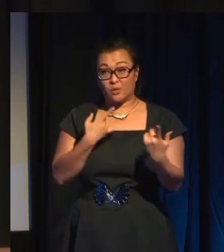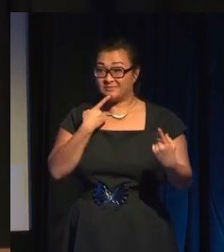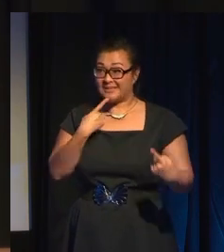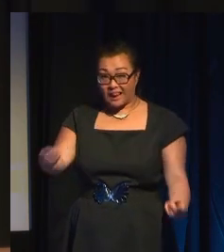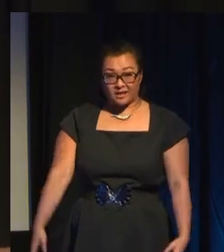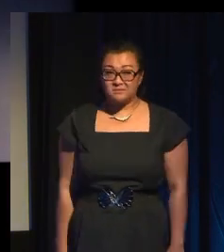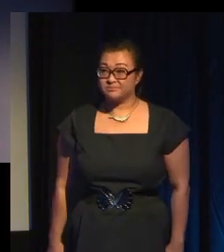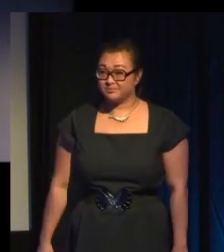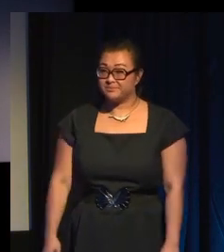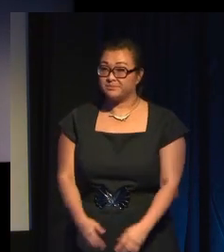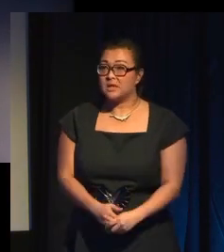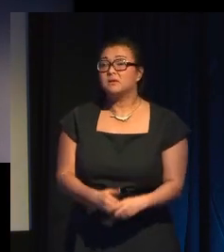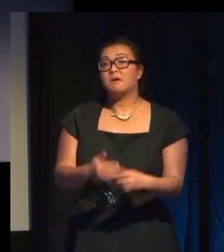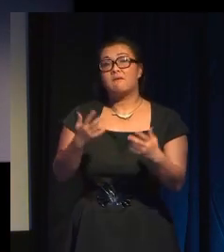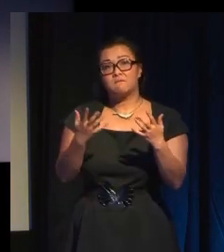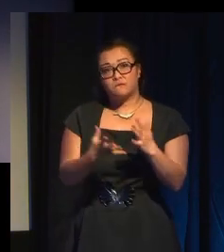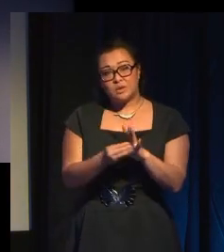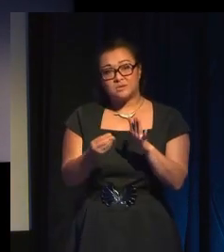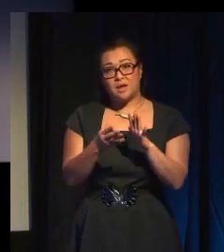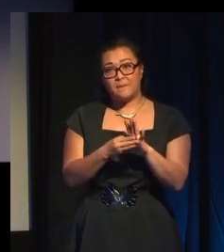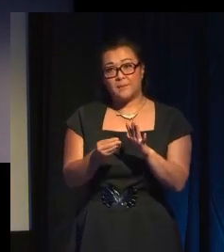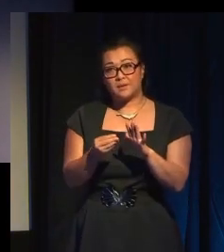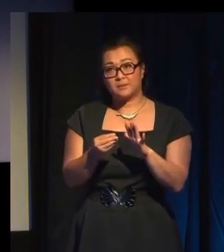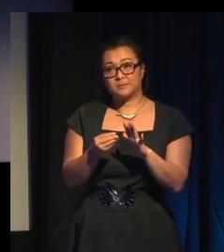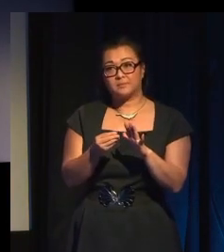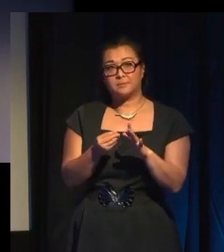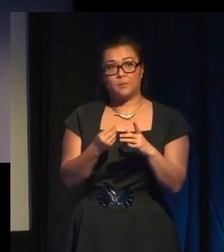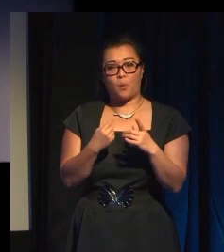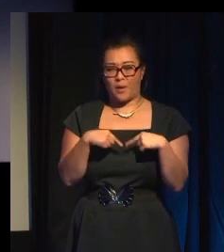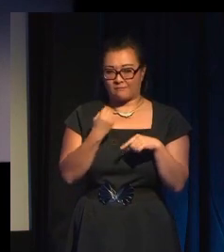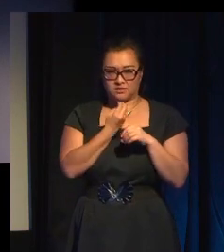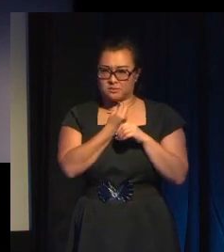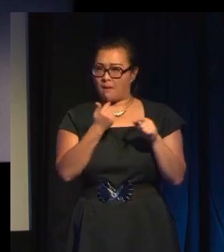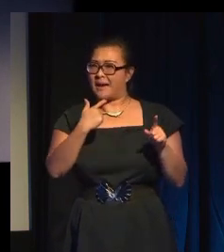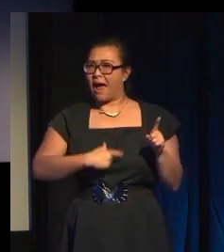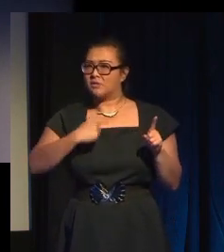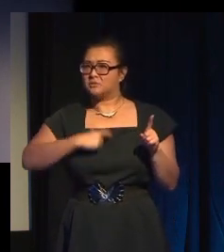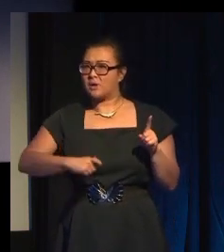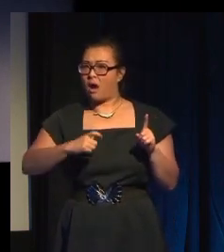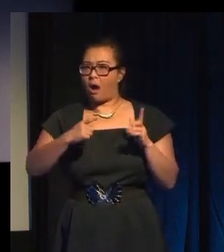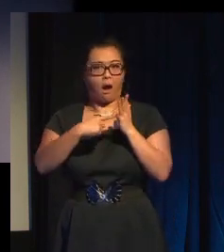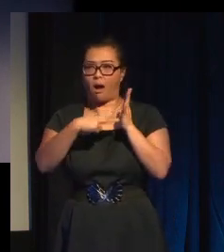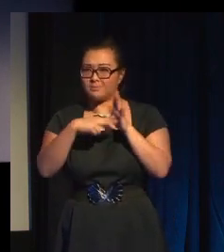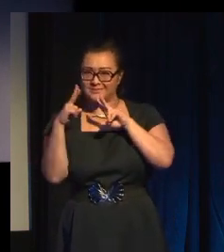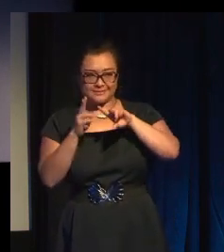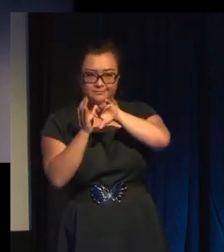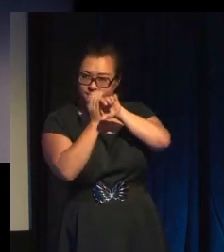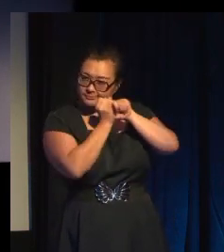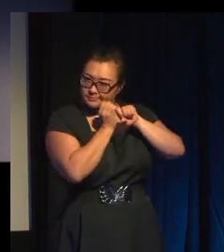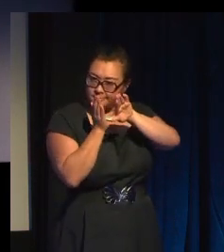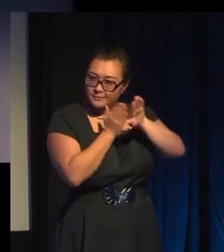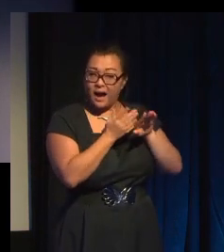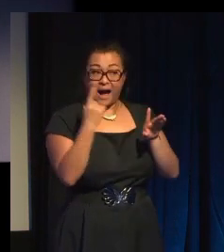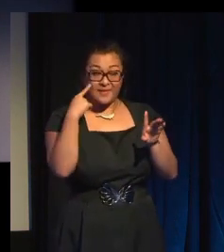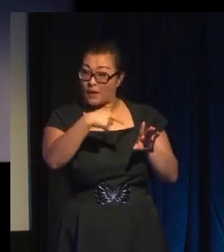So, for example, we had unseen characters. And I think unseen characters work really well, particularly